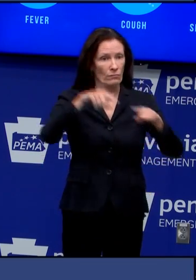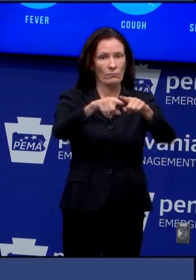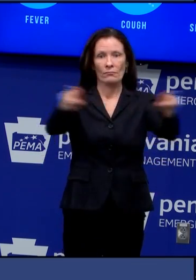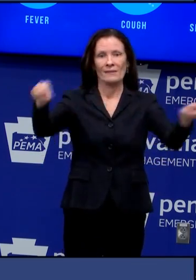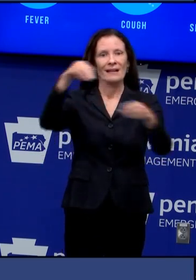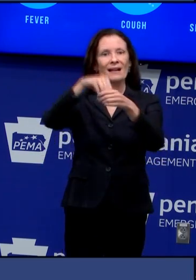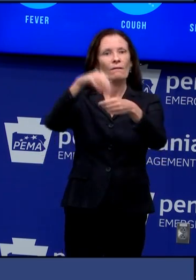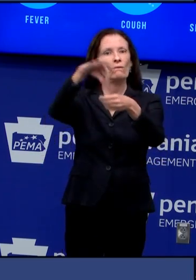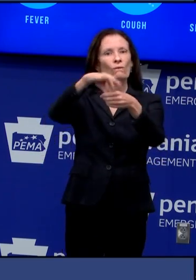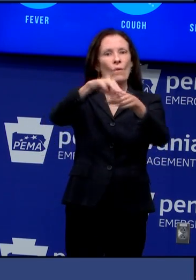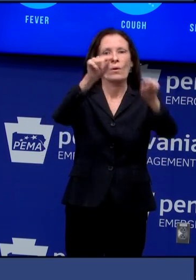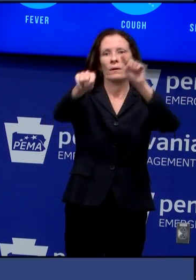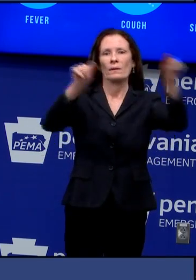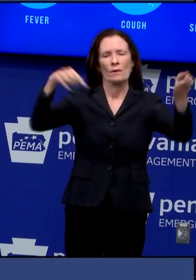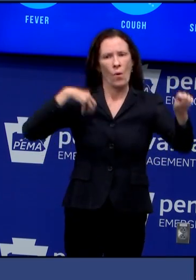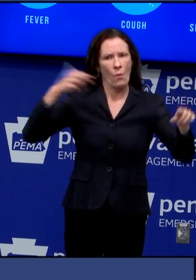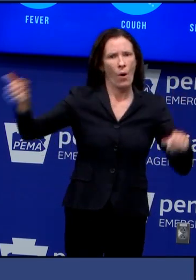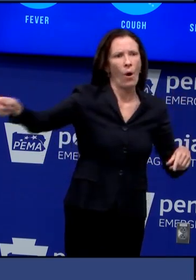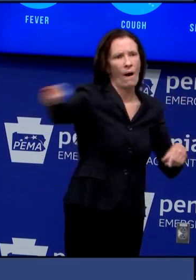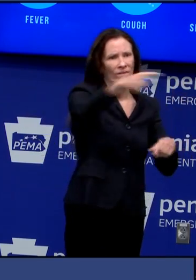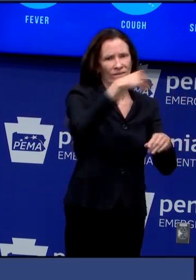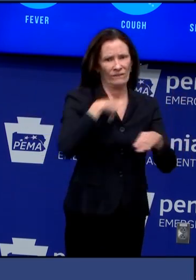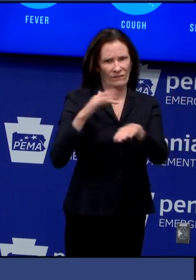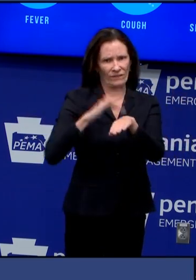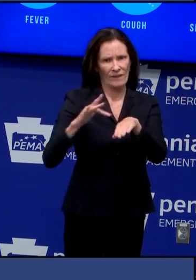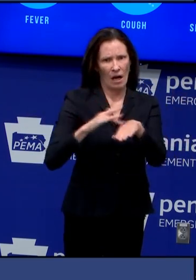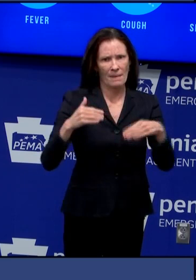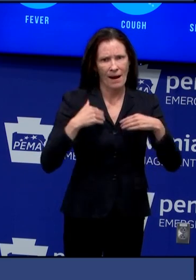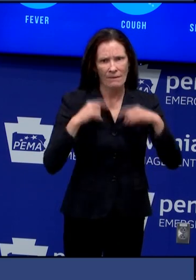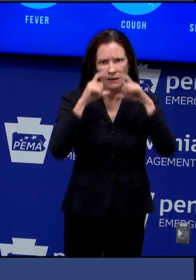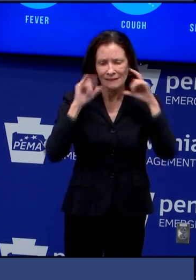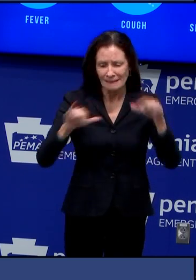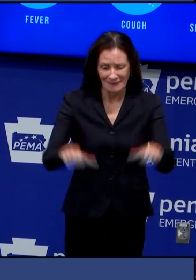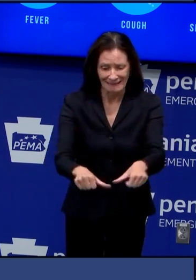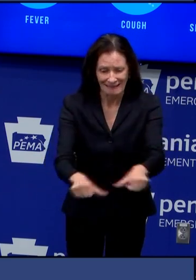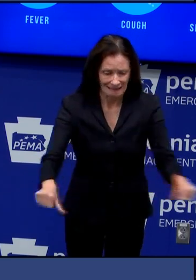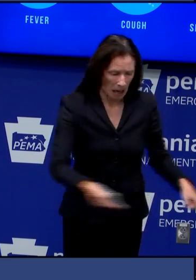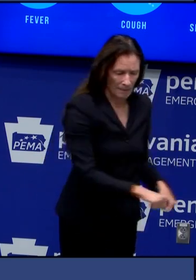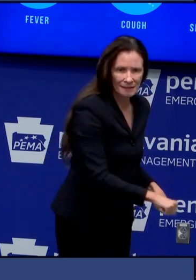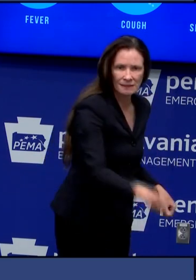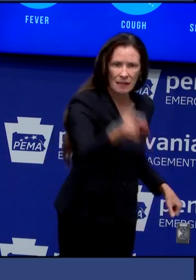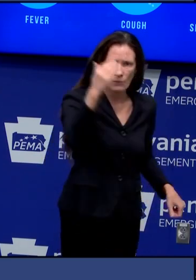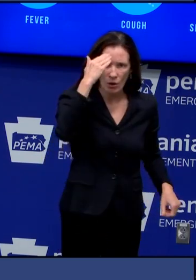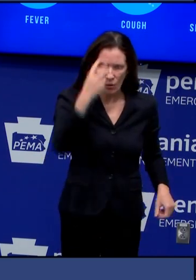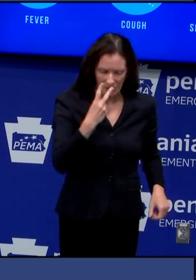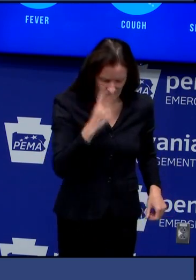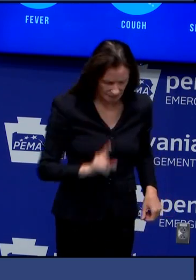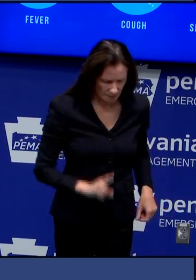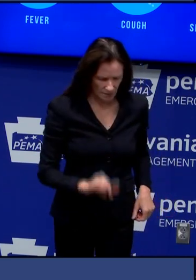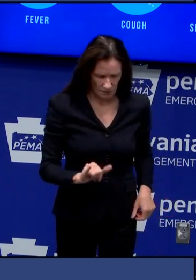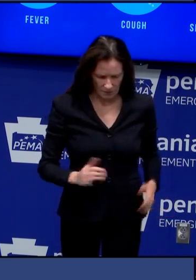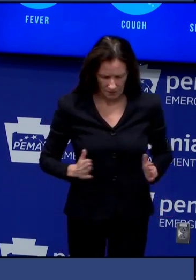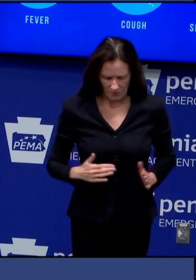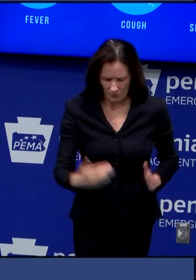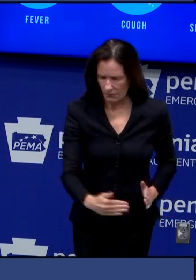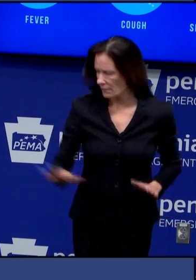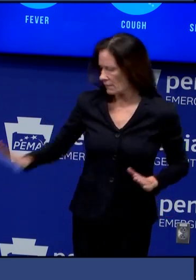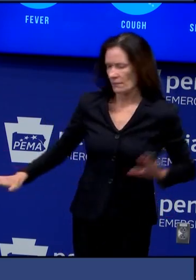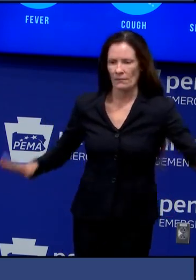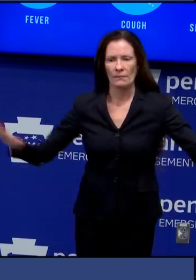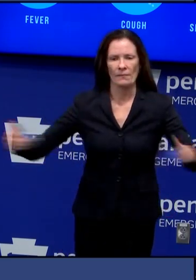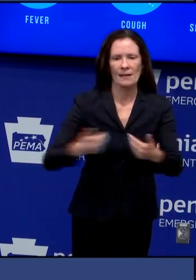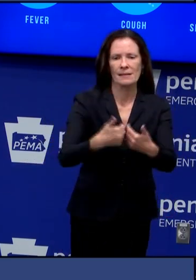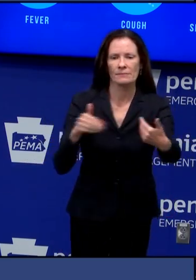voting systems floor marking tape to mark social distance counties are also purchasing other